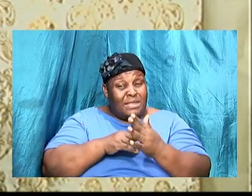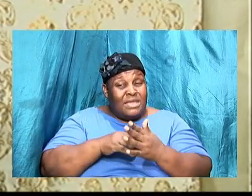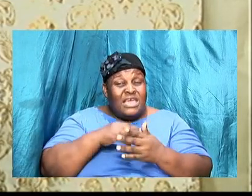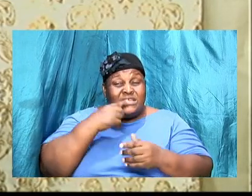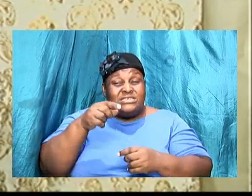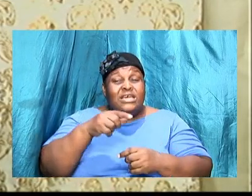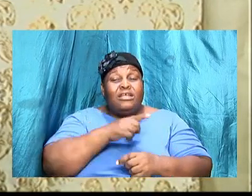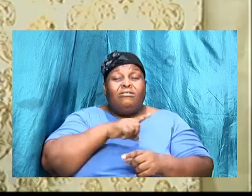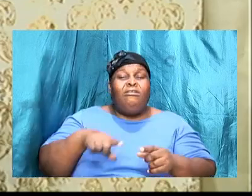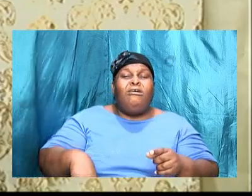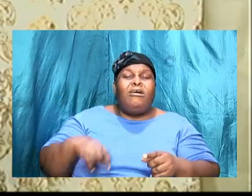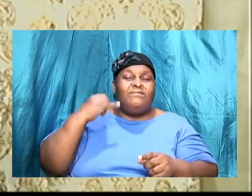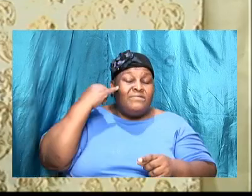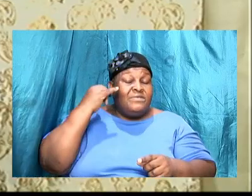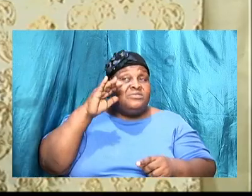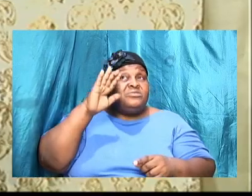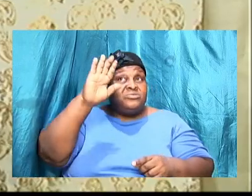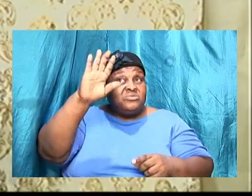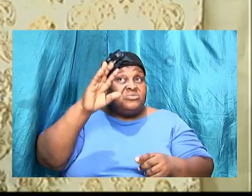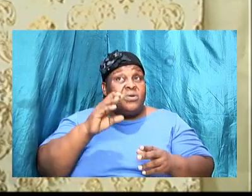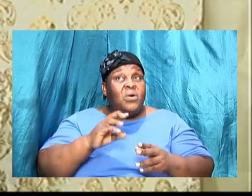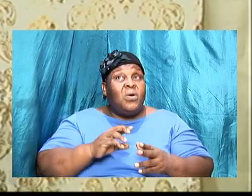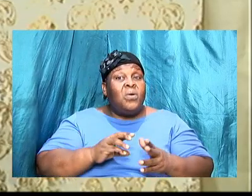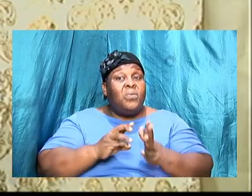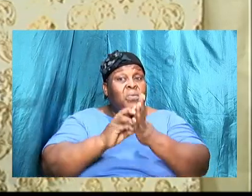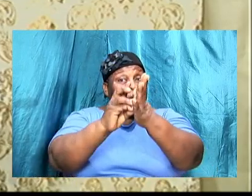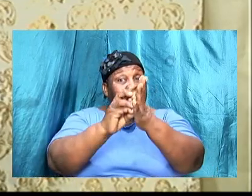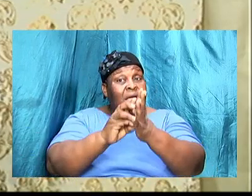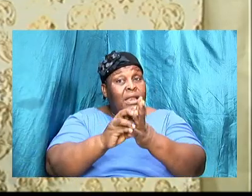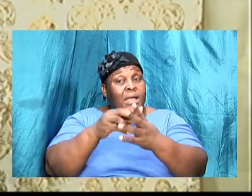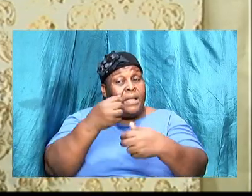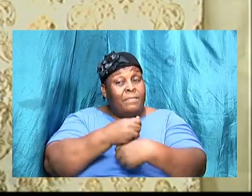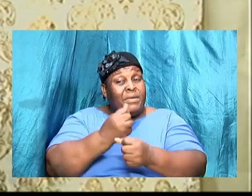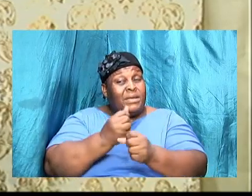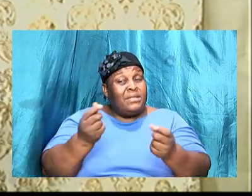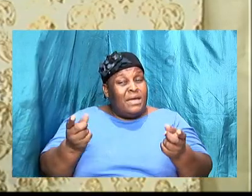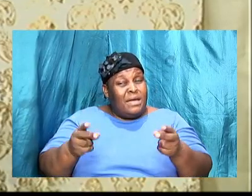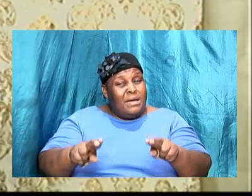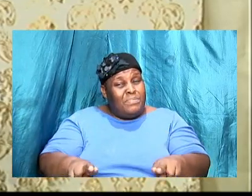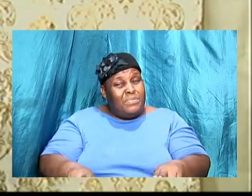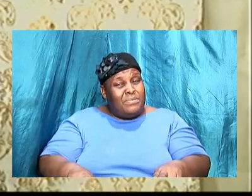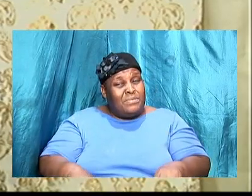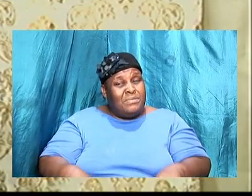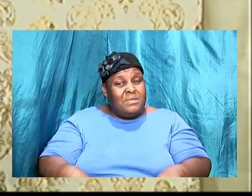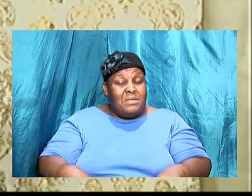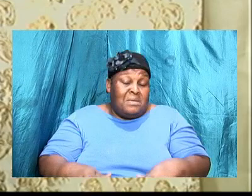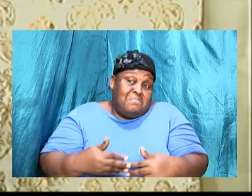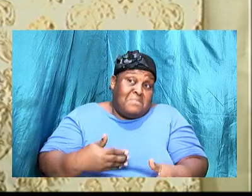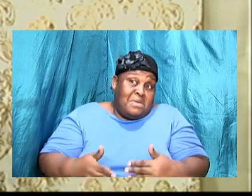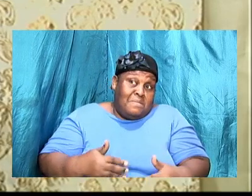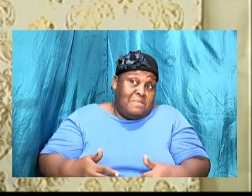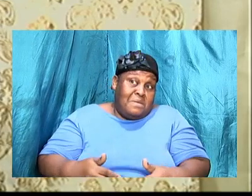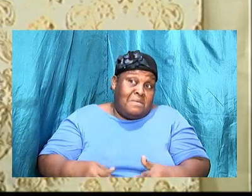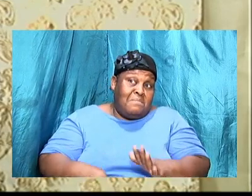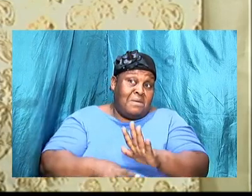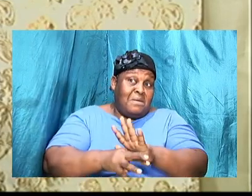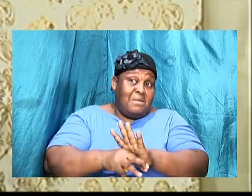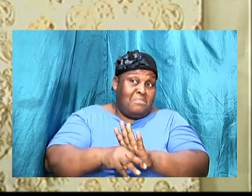we'll let this thing happen I guess that I am a mature Christian now I guess I am